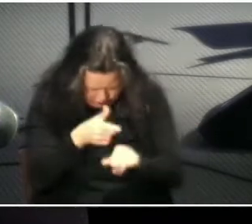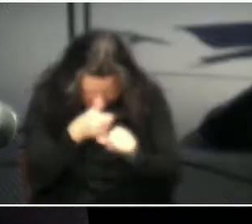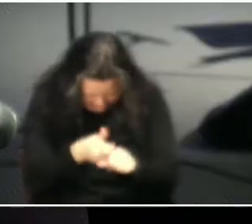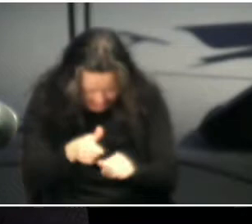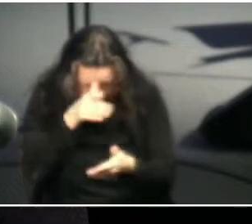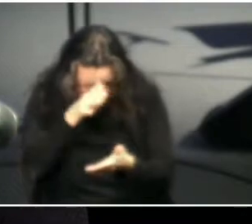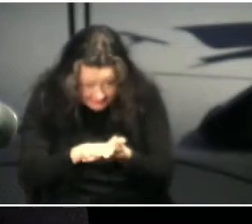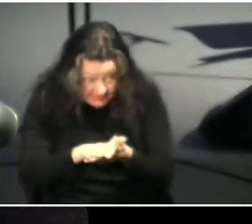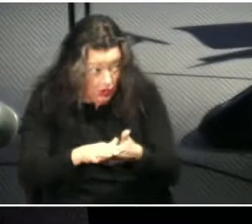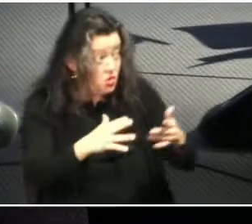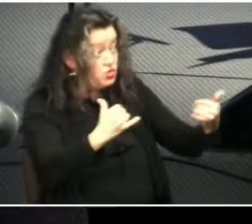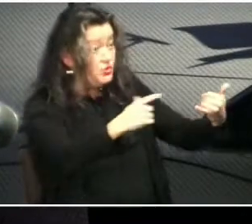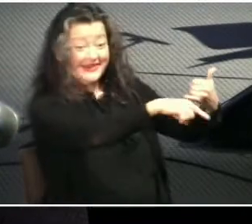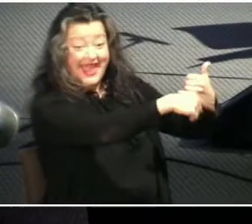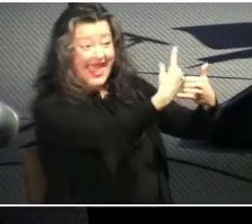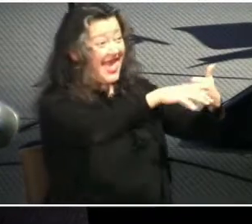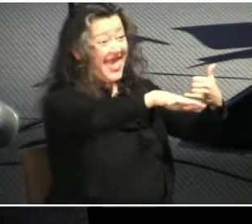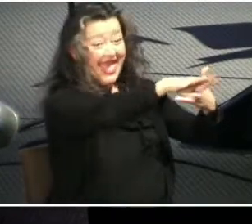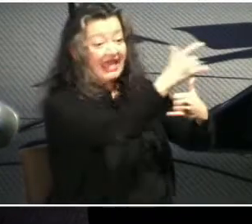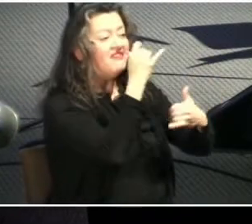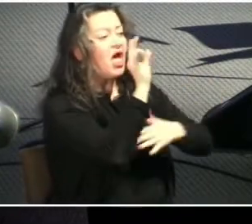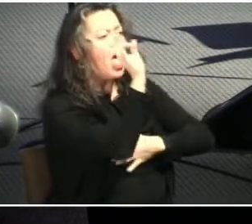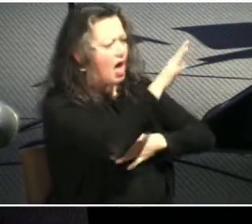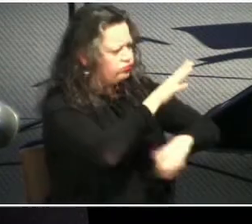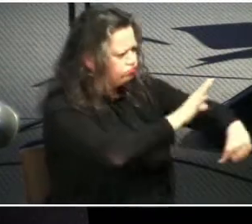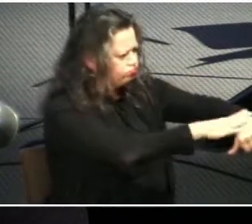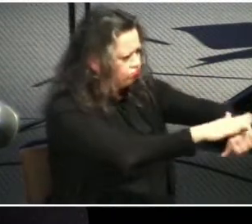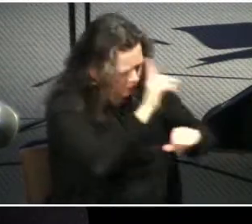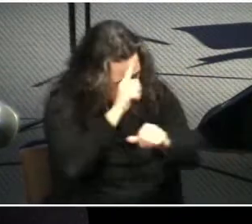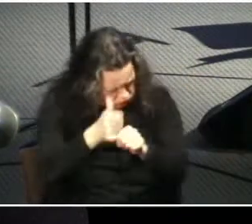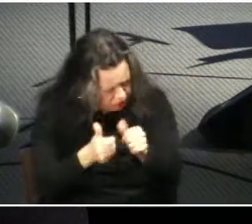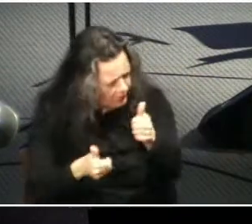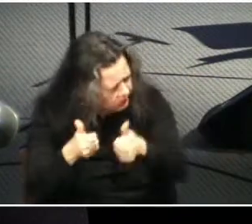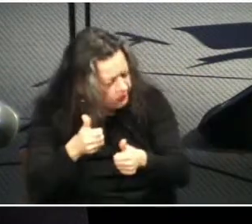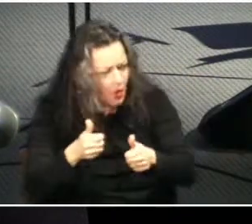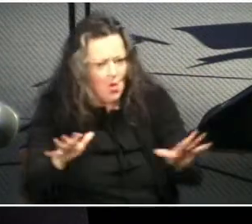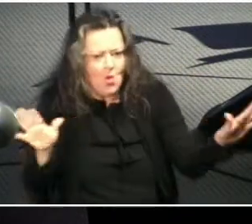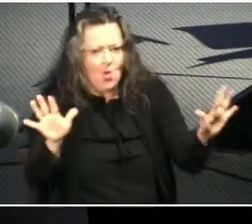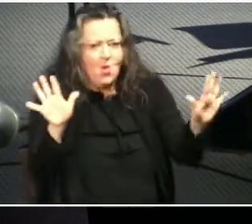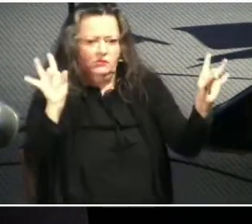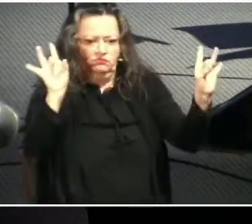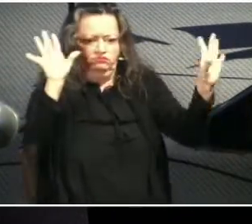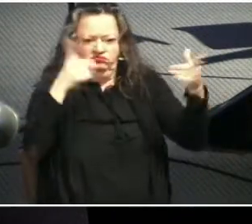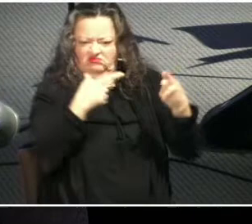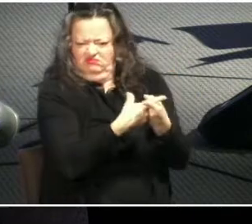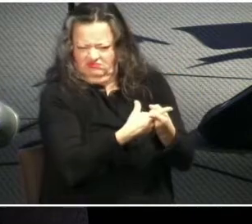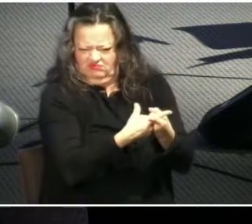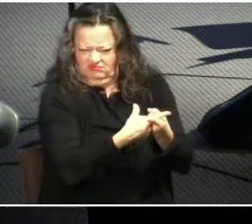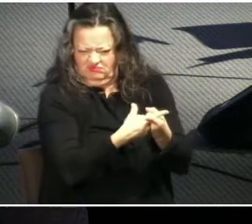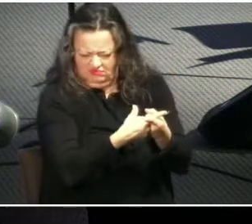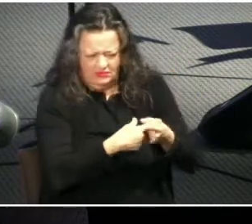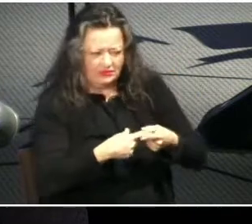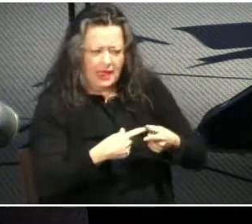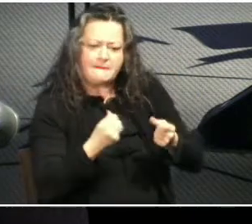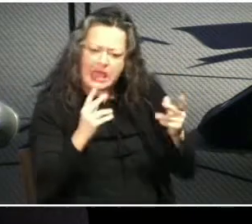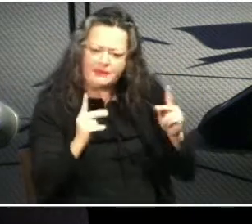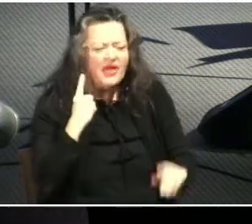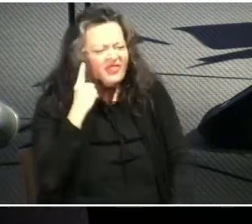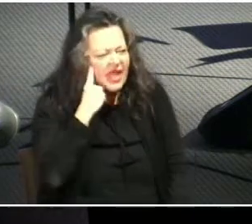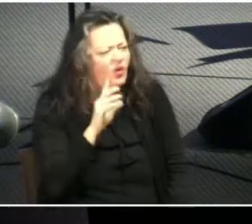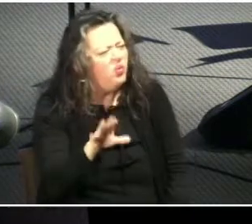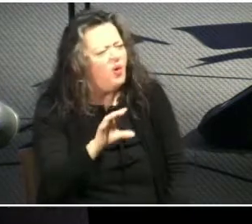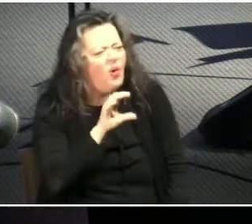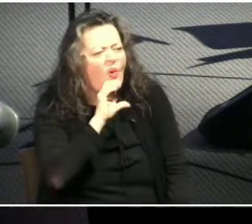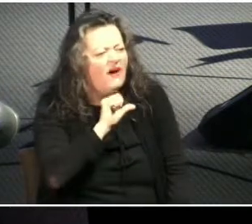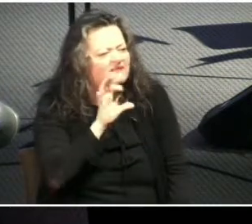against our culture today many see it as a relic from the past that needs to be discarded and